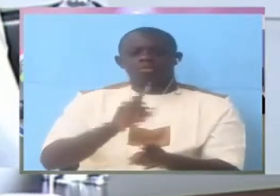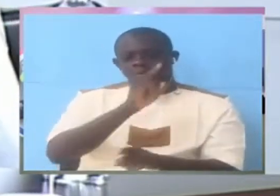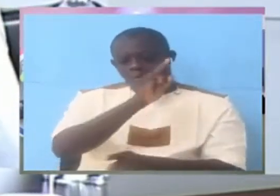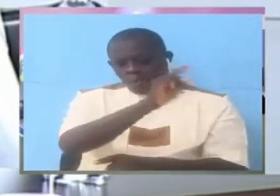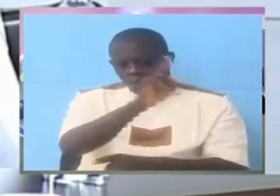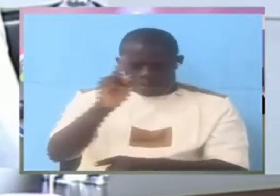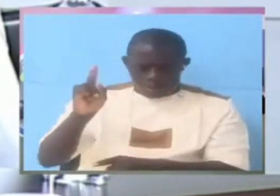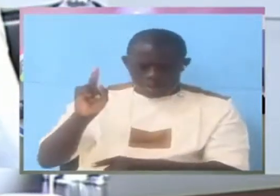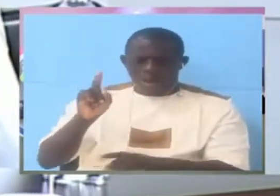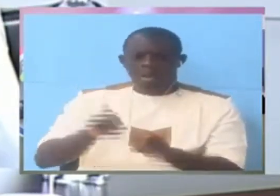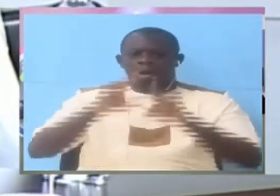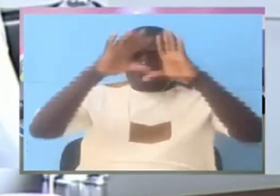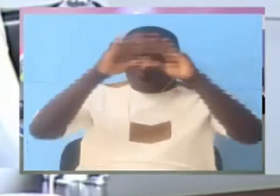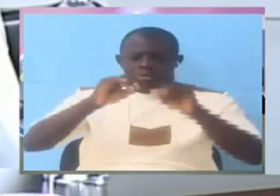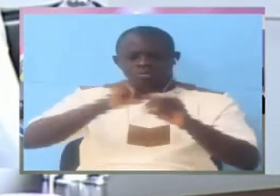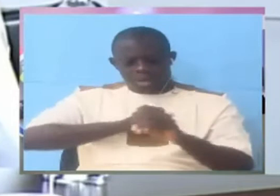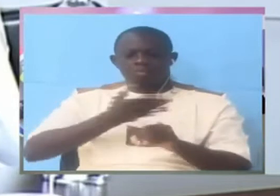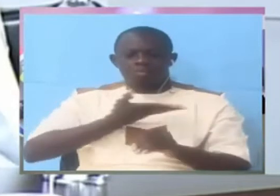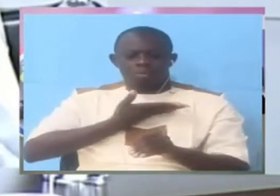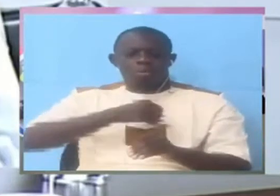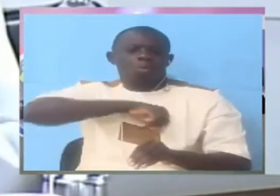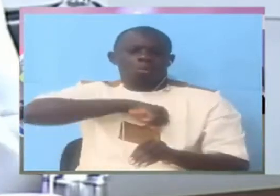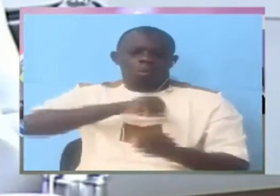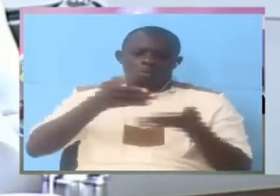Every section has its own way of working.